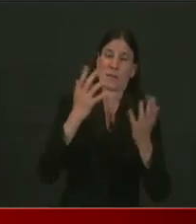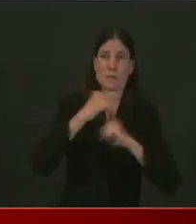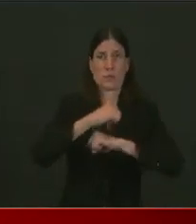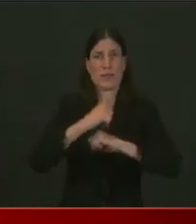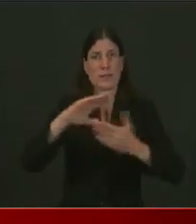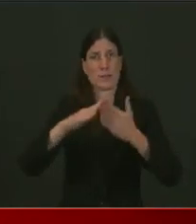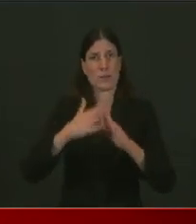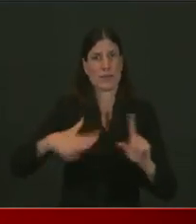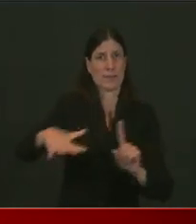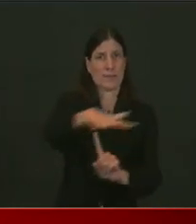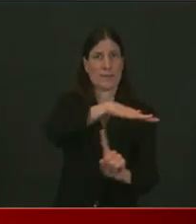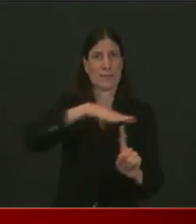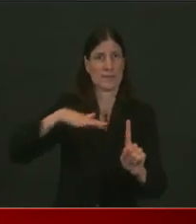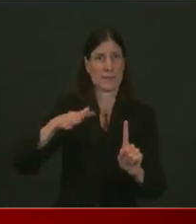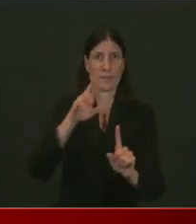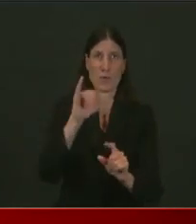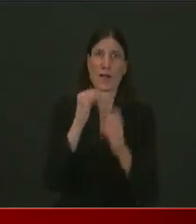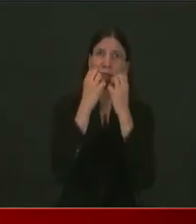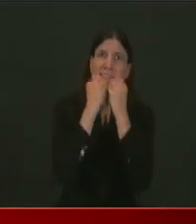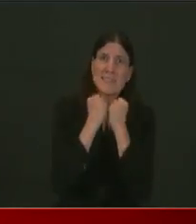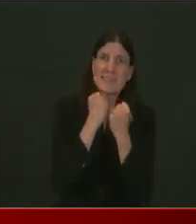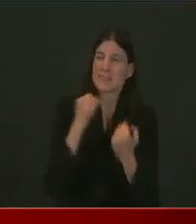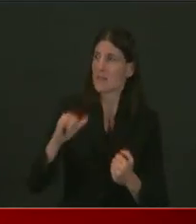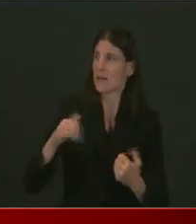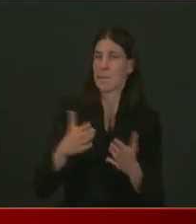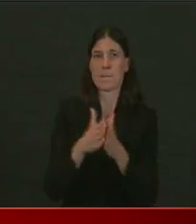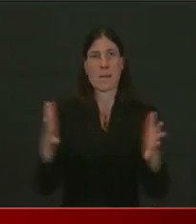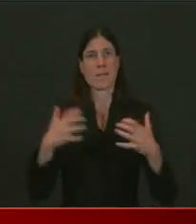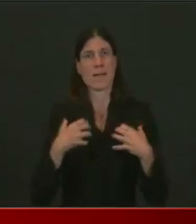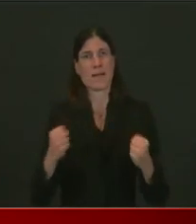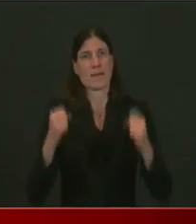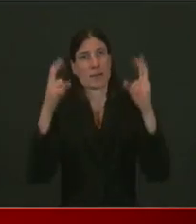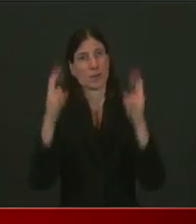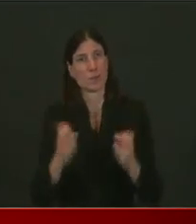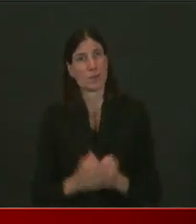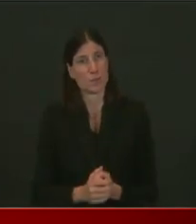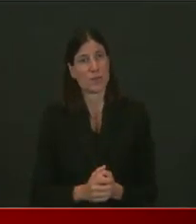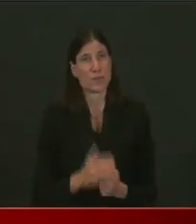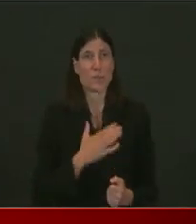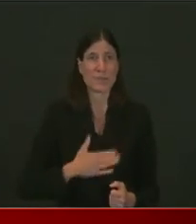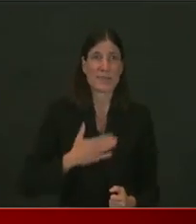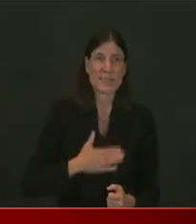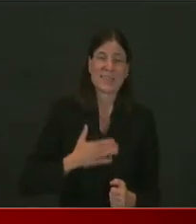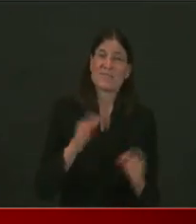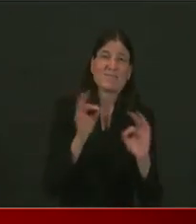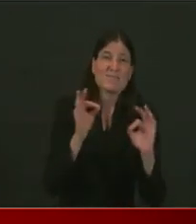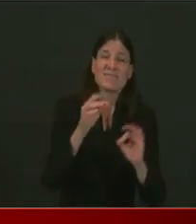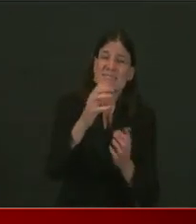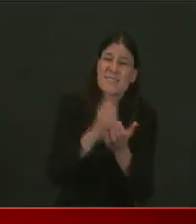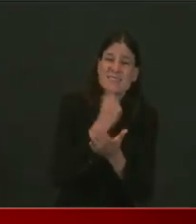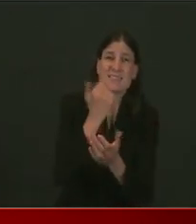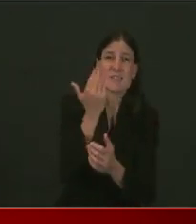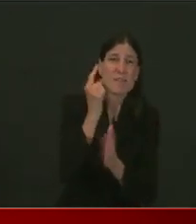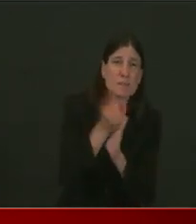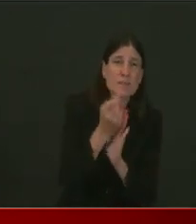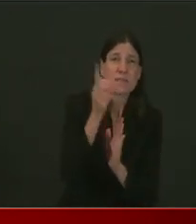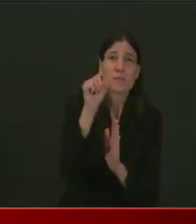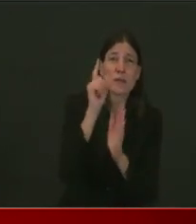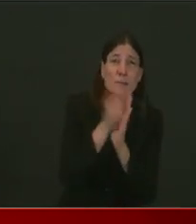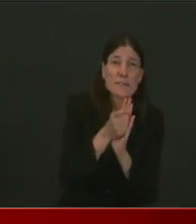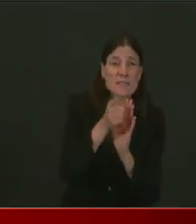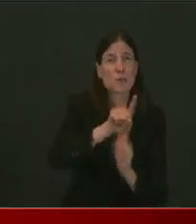Island. If you can just spare like 15, 20, 30 minutes, get yourself a test and it will help us a lot.